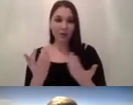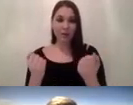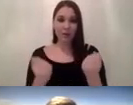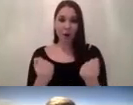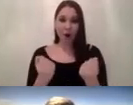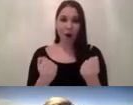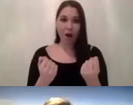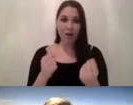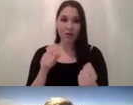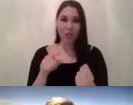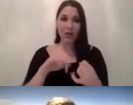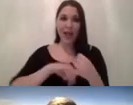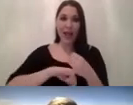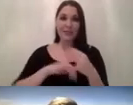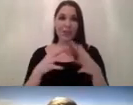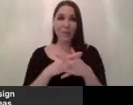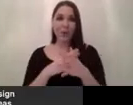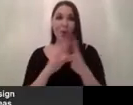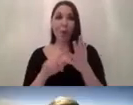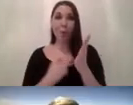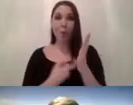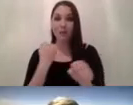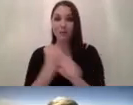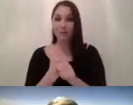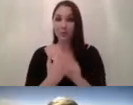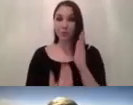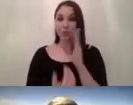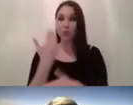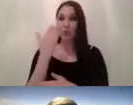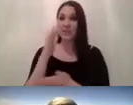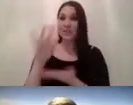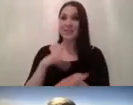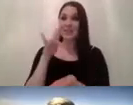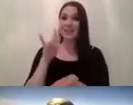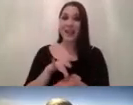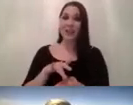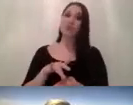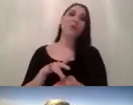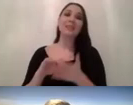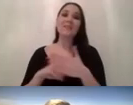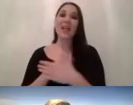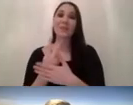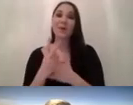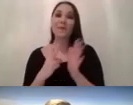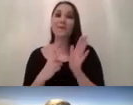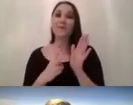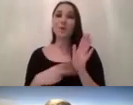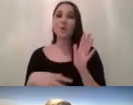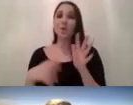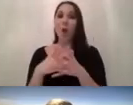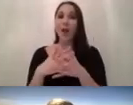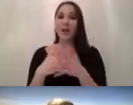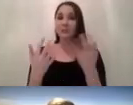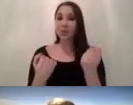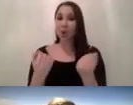sw org which is the new central development uh company for volkswagen he's also worth checking out on medium